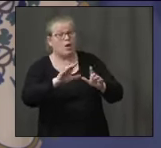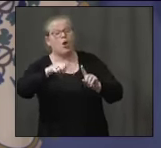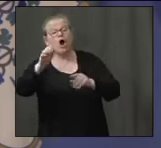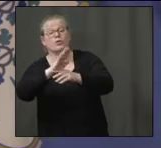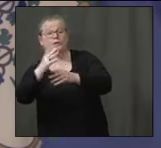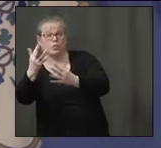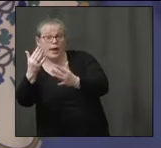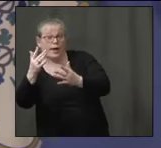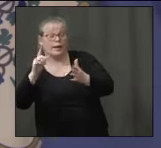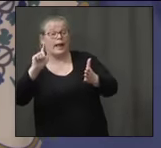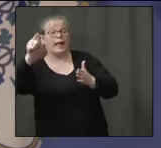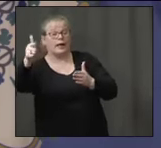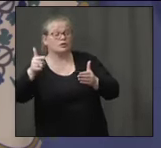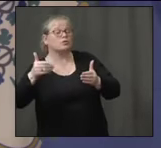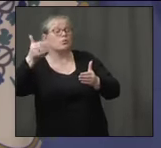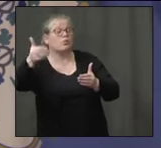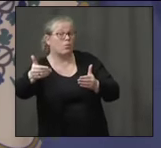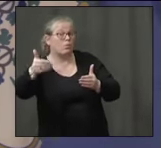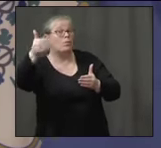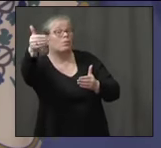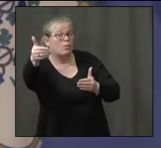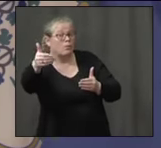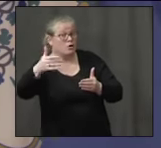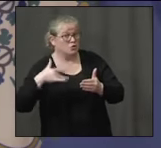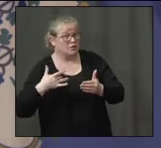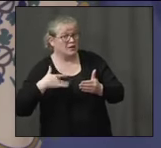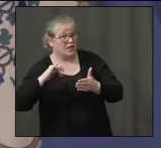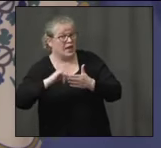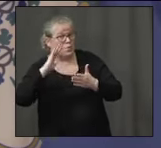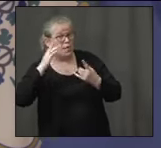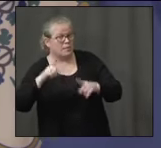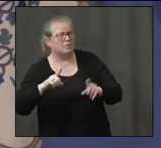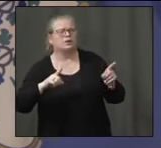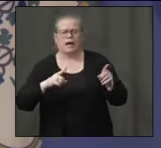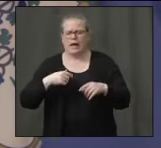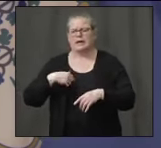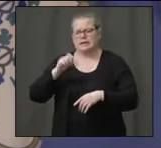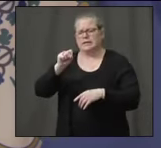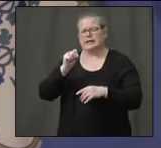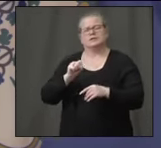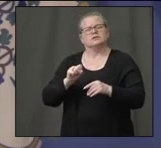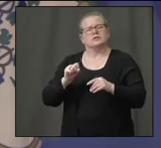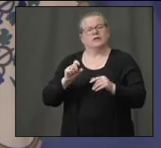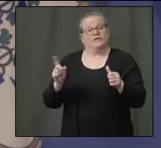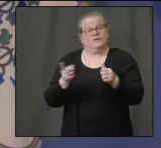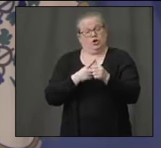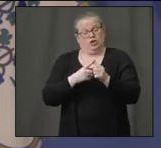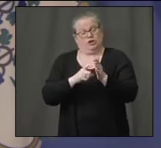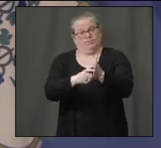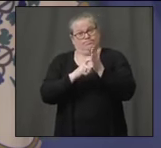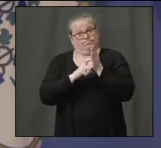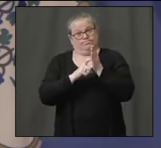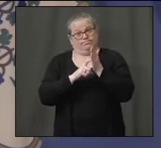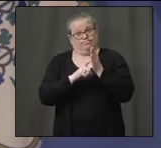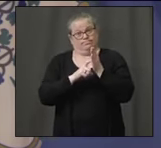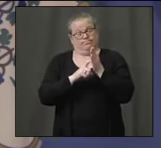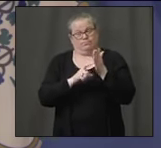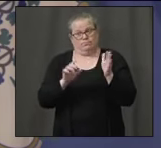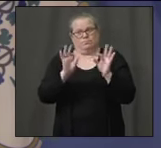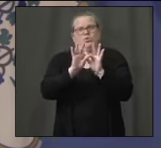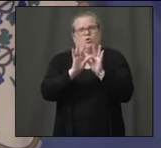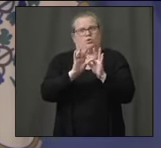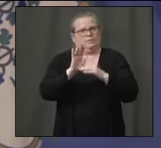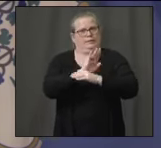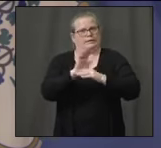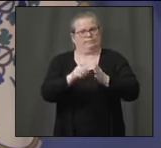etc.? I do. We'll focus, first of all, on those essential businesses, those critical businesses, some of which, you know, never